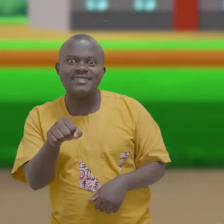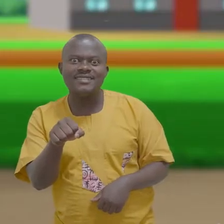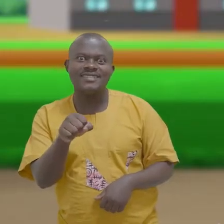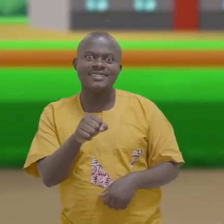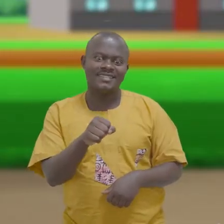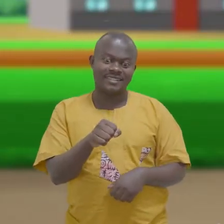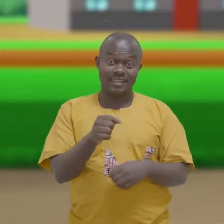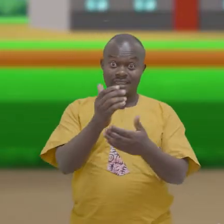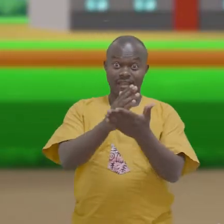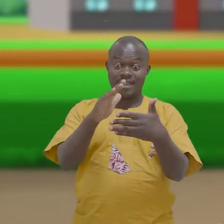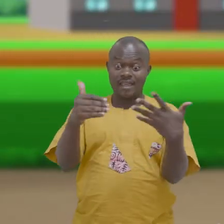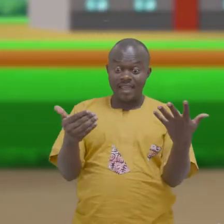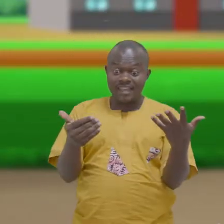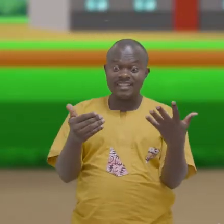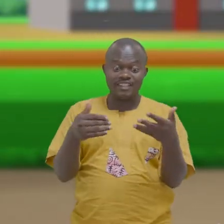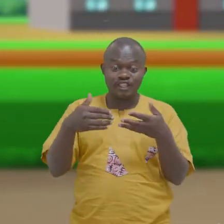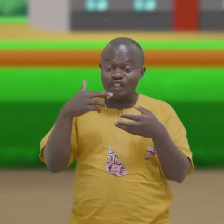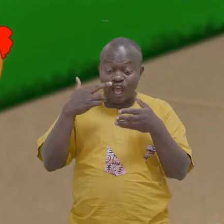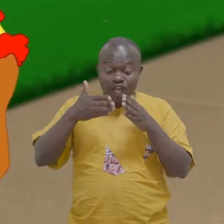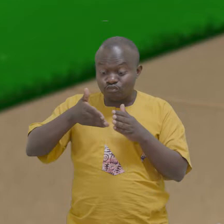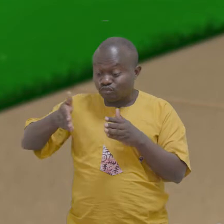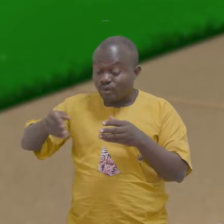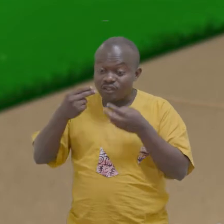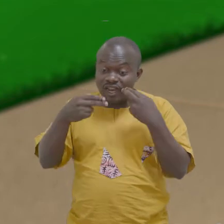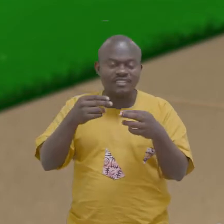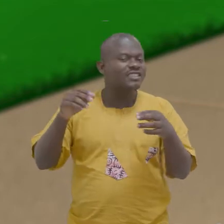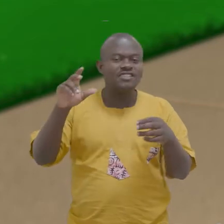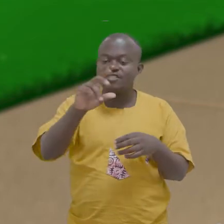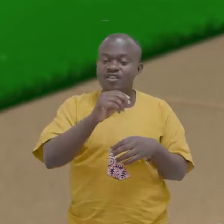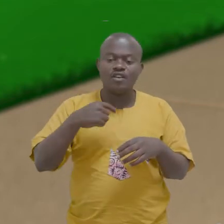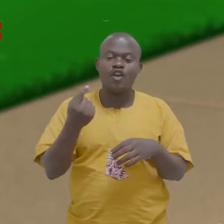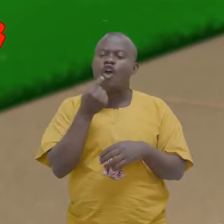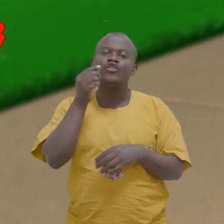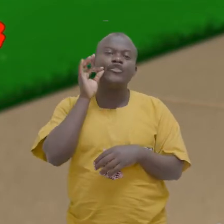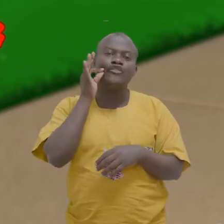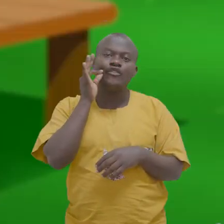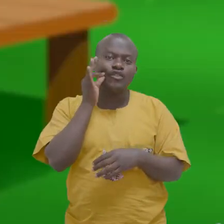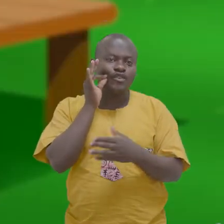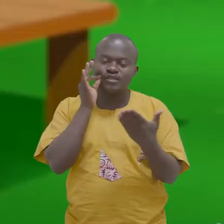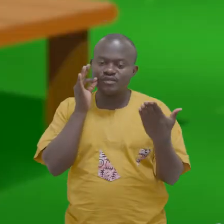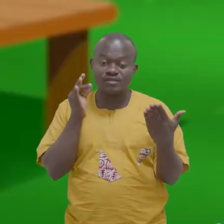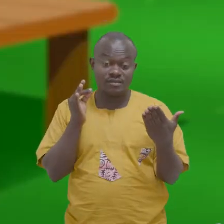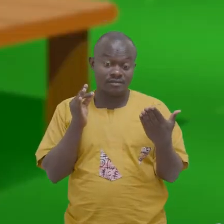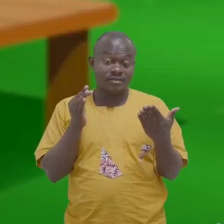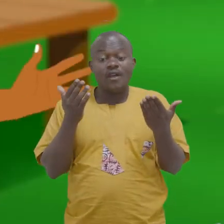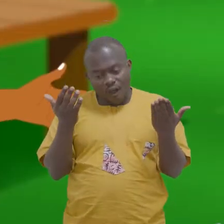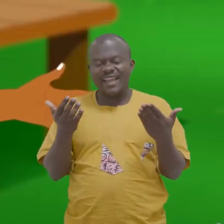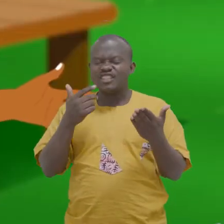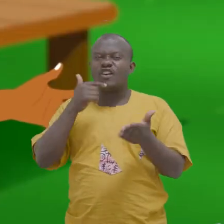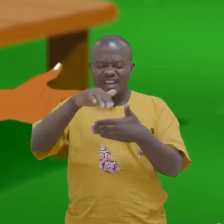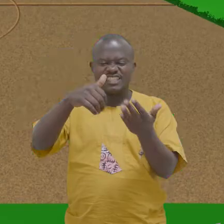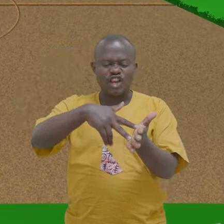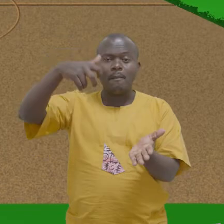Is there any salad? No, only fruits So, let's